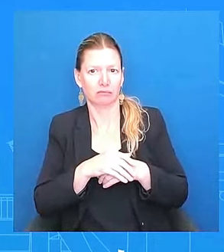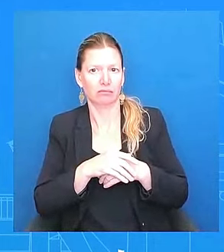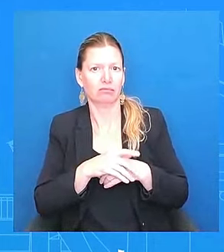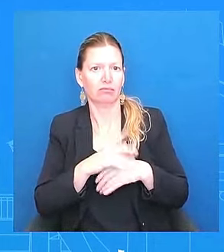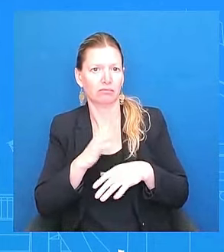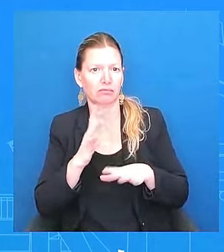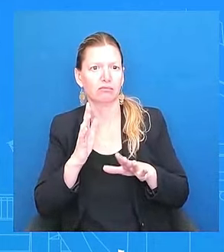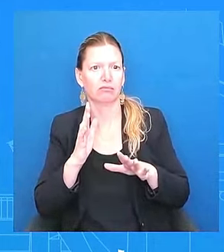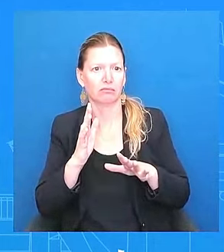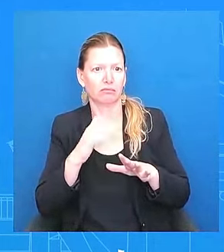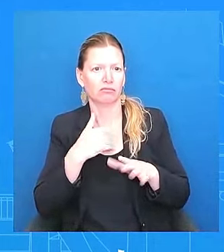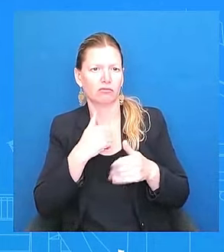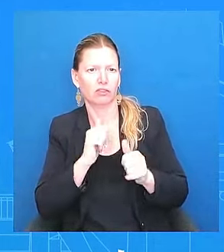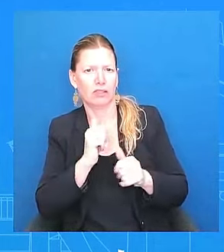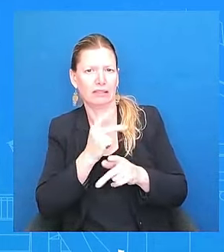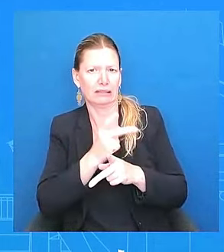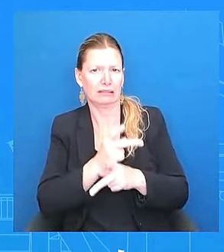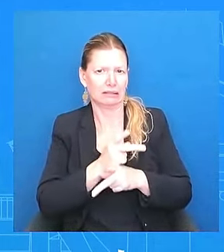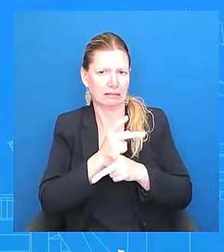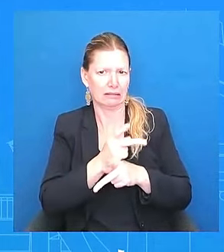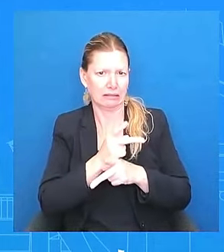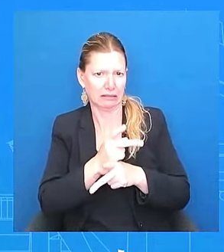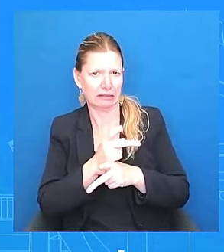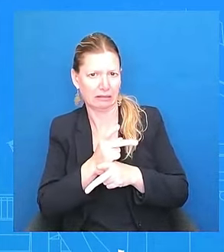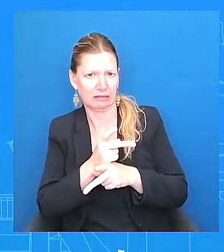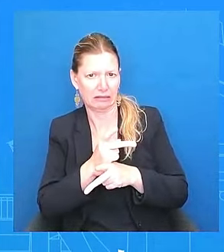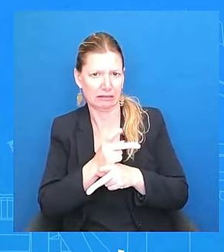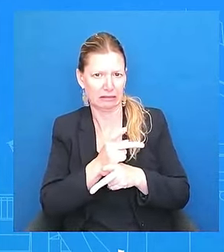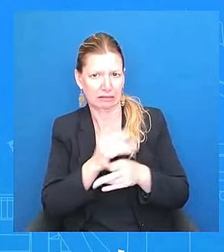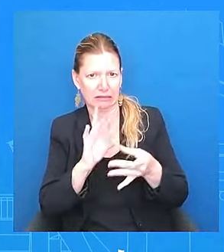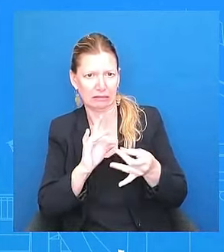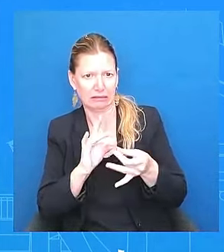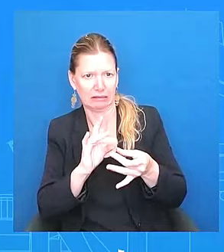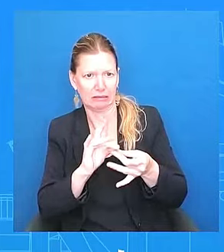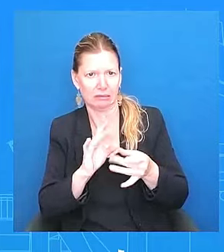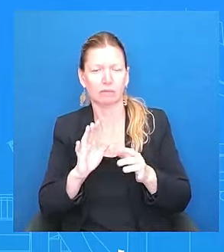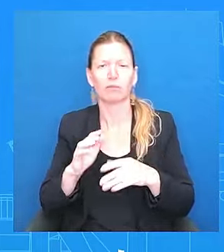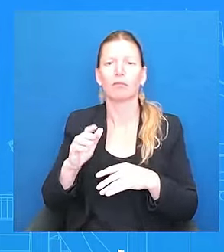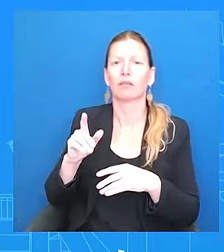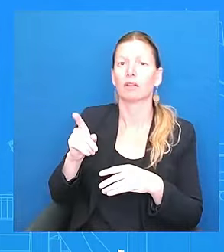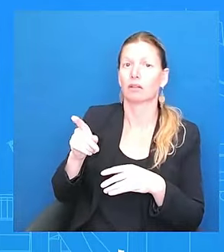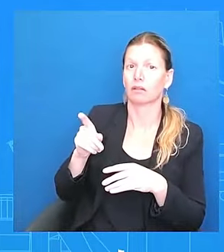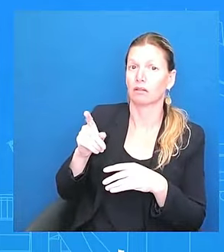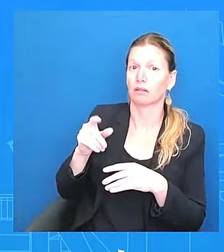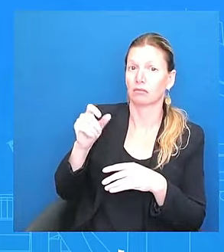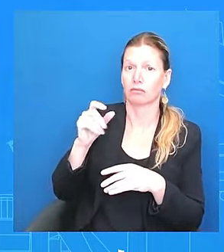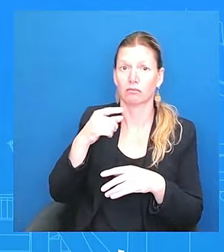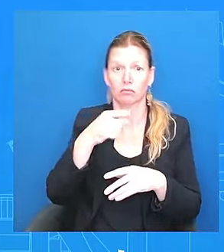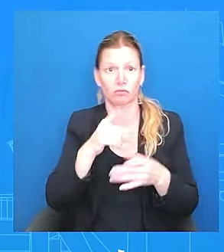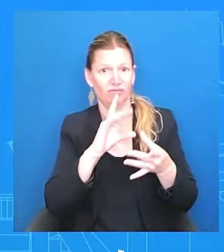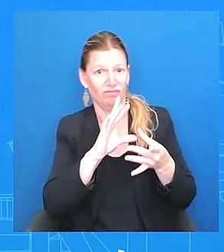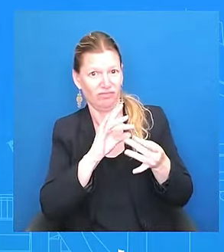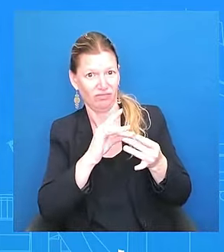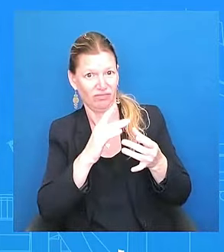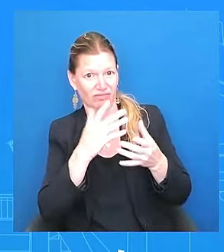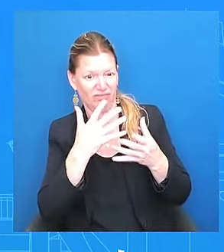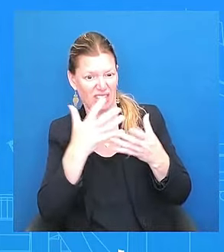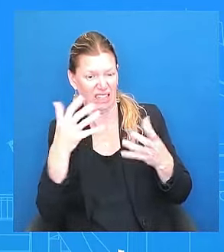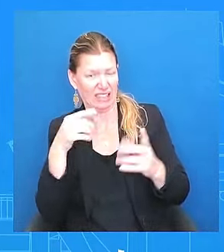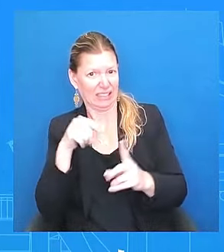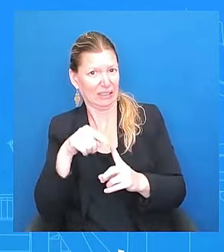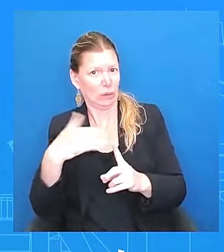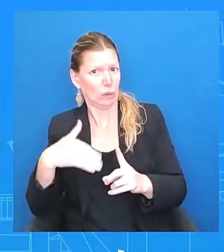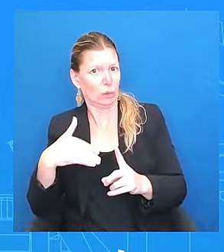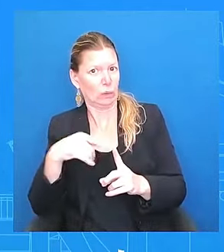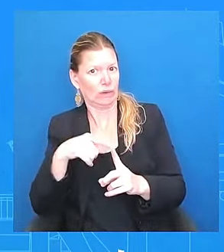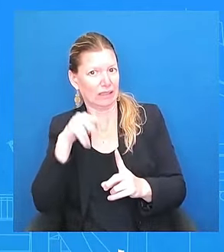agree with that assessment, that there's a lot at stake. Yeah, and I agree. I agree. That's what I said. It's not just diplomats, but it's also Americans here. Right. And the